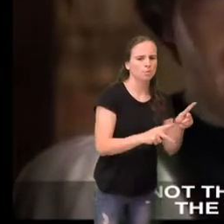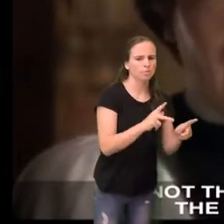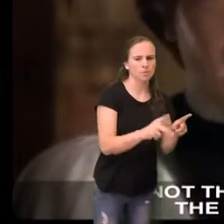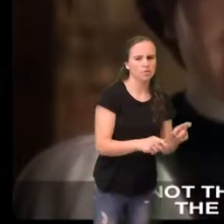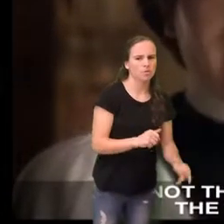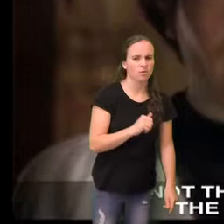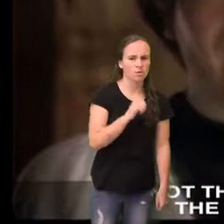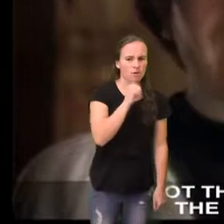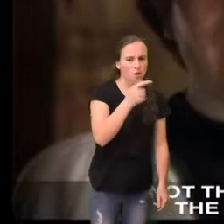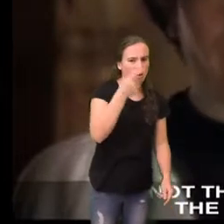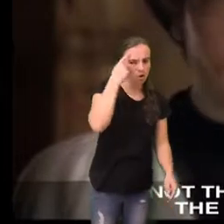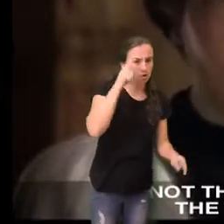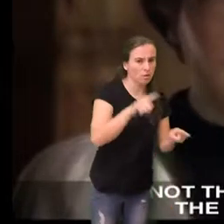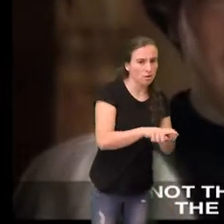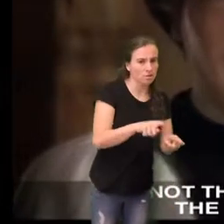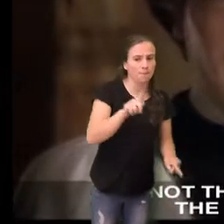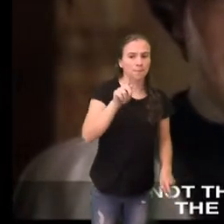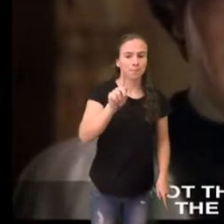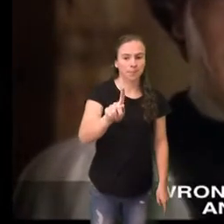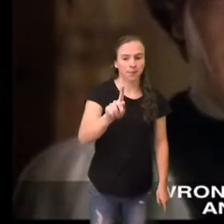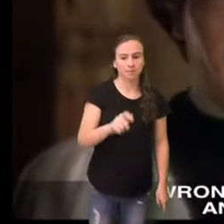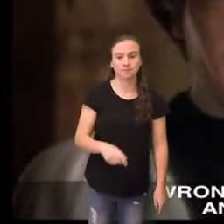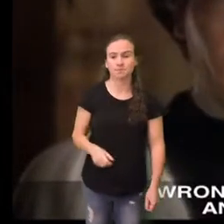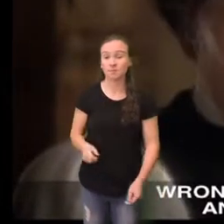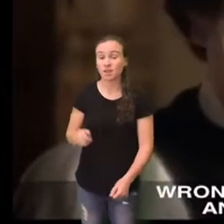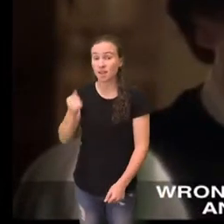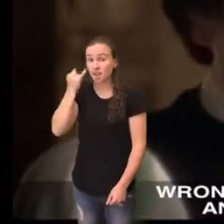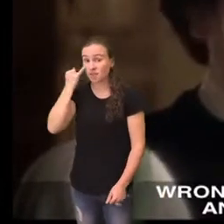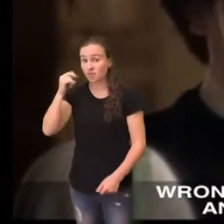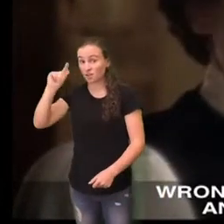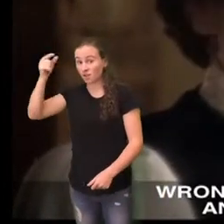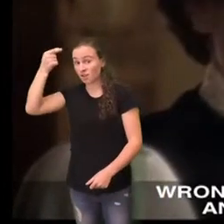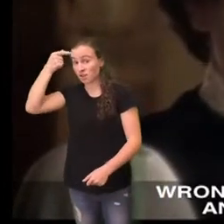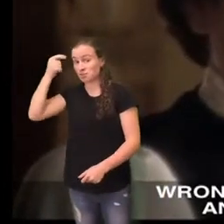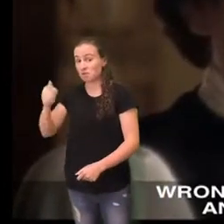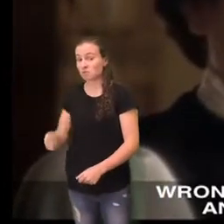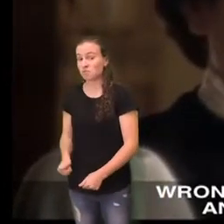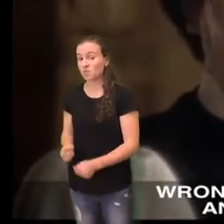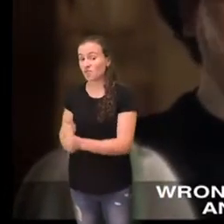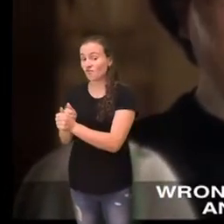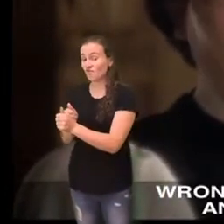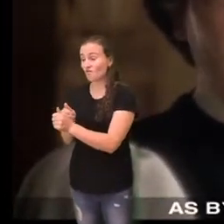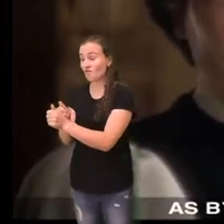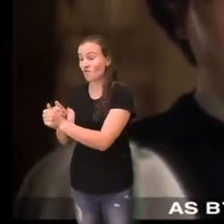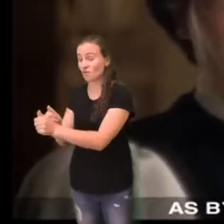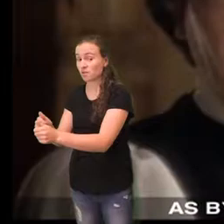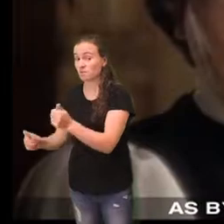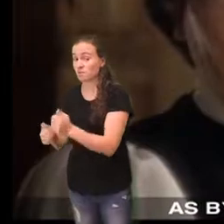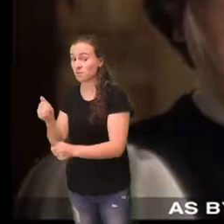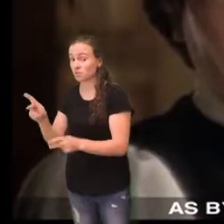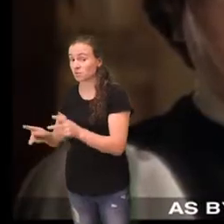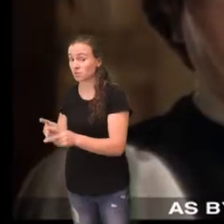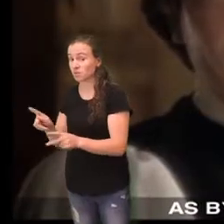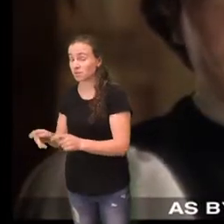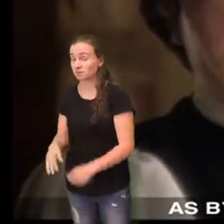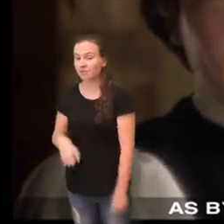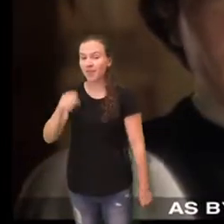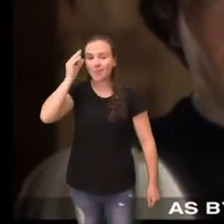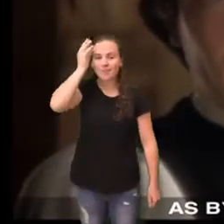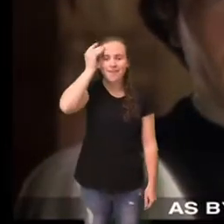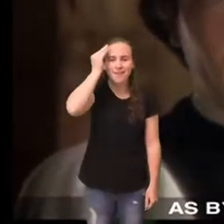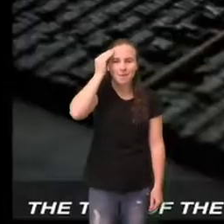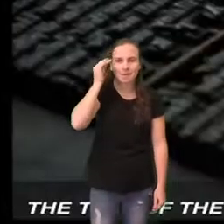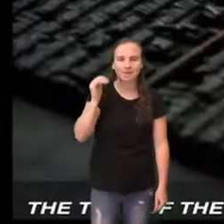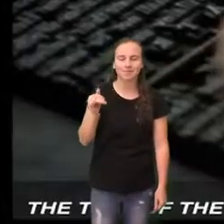of the king, but the tyranny of the majority. Wrong will be done as much by an all-powerful people as by an all-powerful prince.